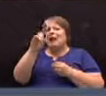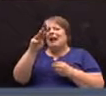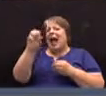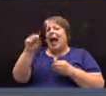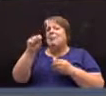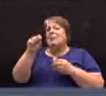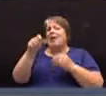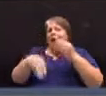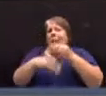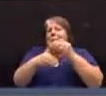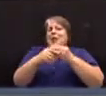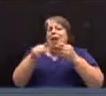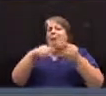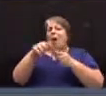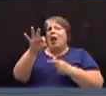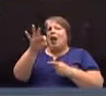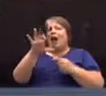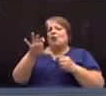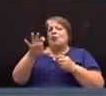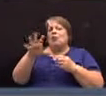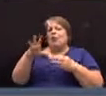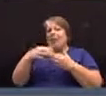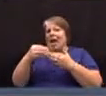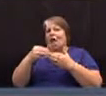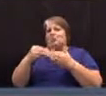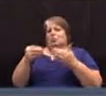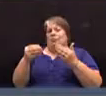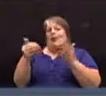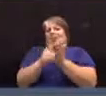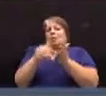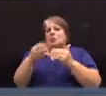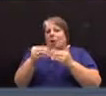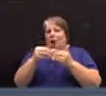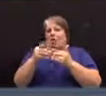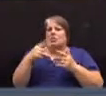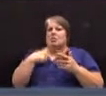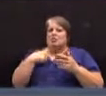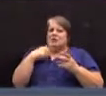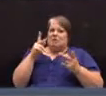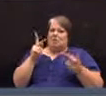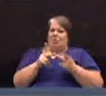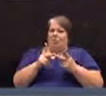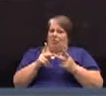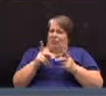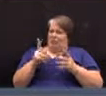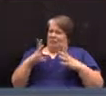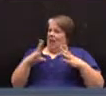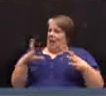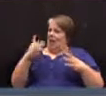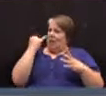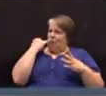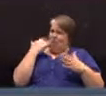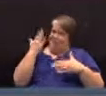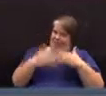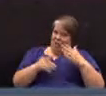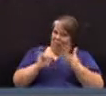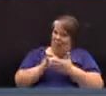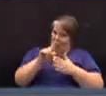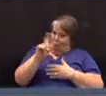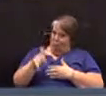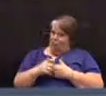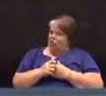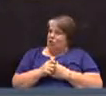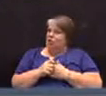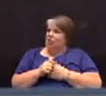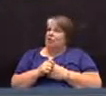so that is probably perfectly fine to bring up once we get this question done. Is that correct? Well, I think,